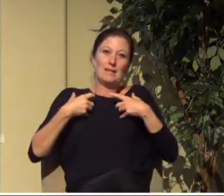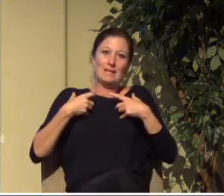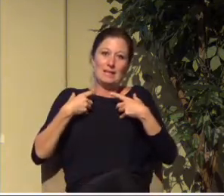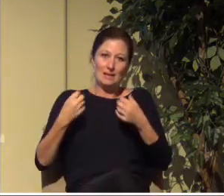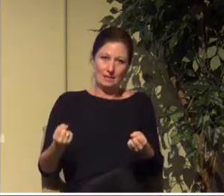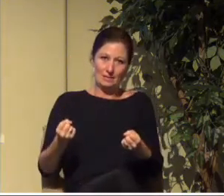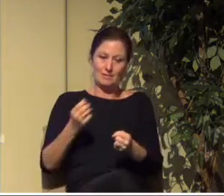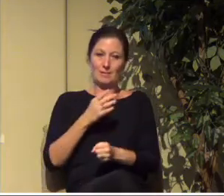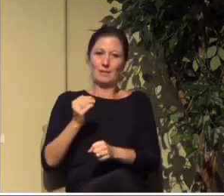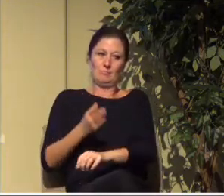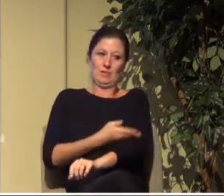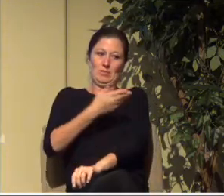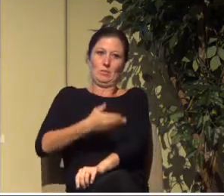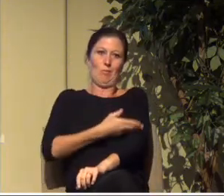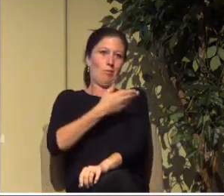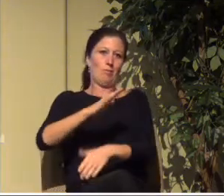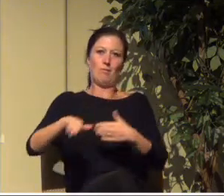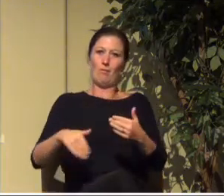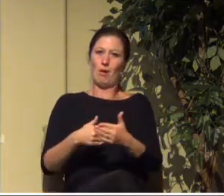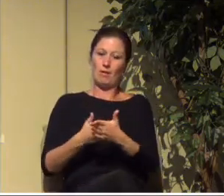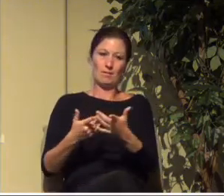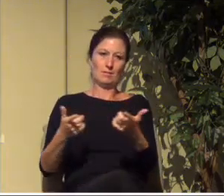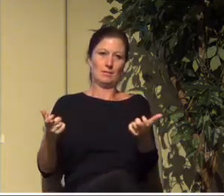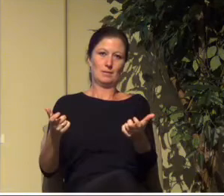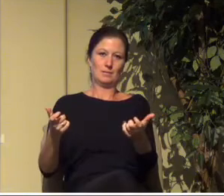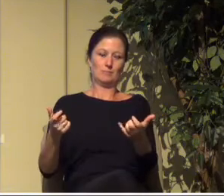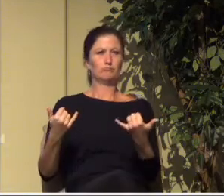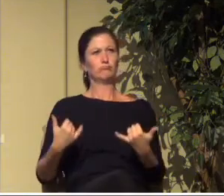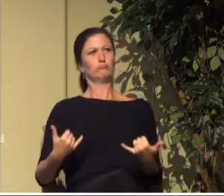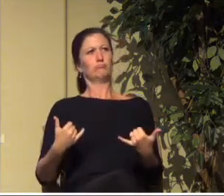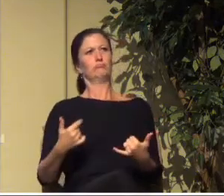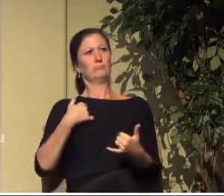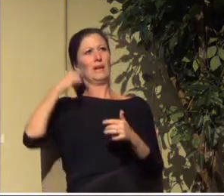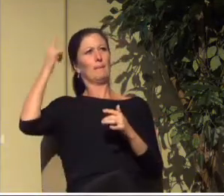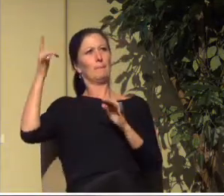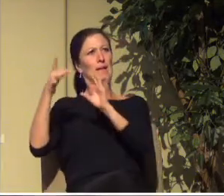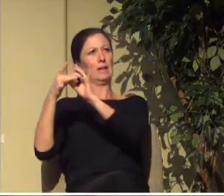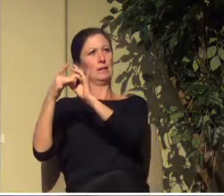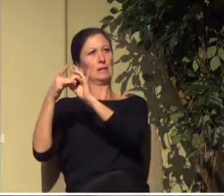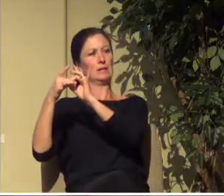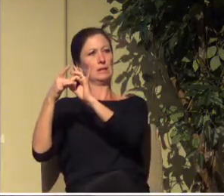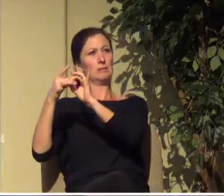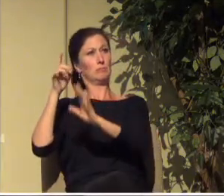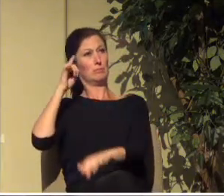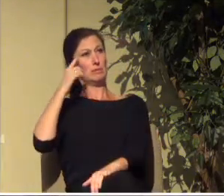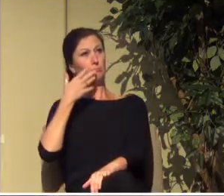and we're thinking okay now that I belong to Jesus can this be a little bit better?